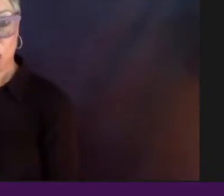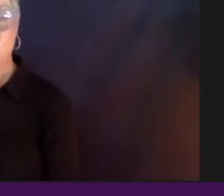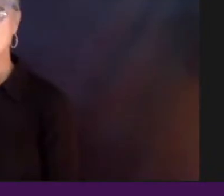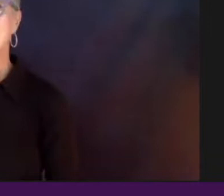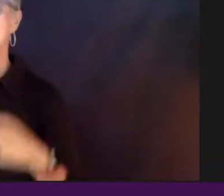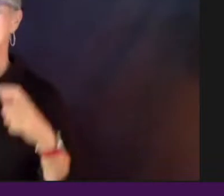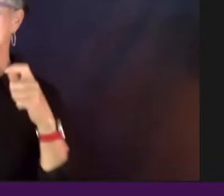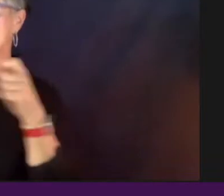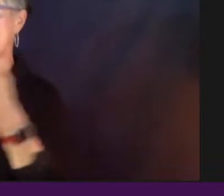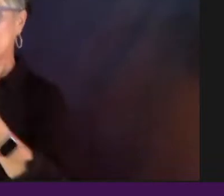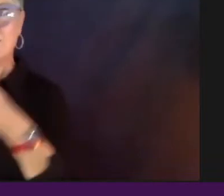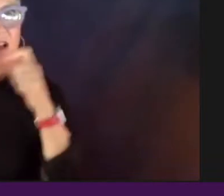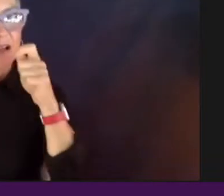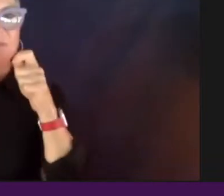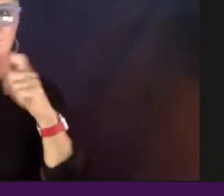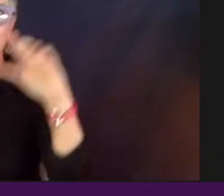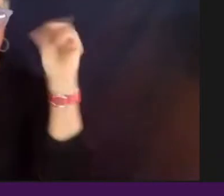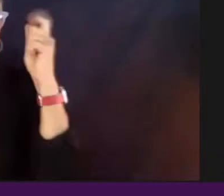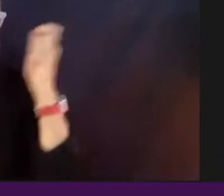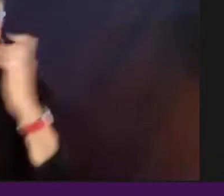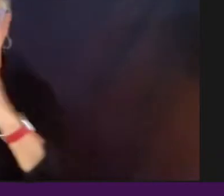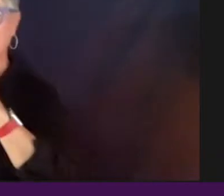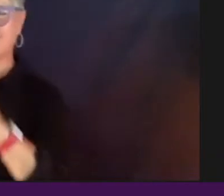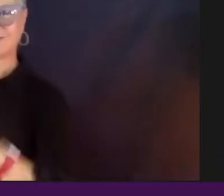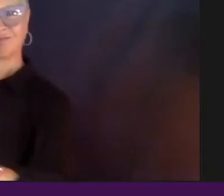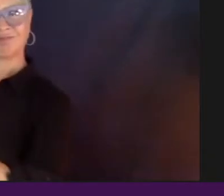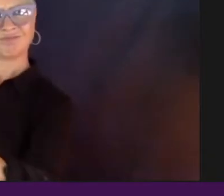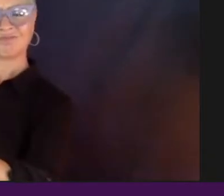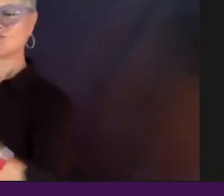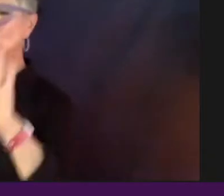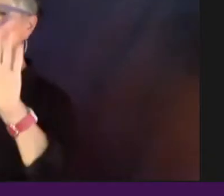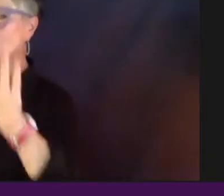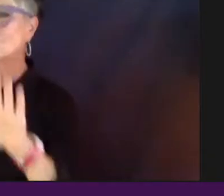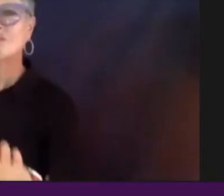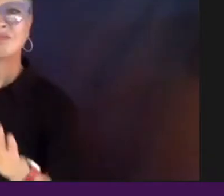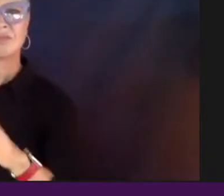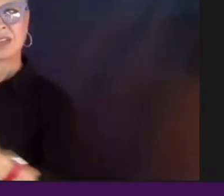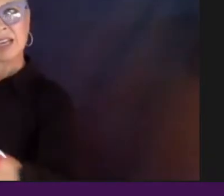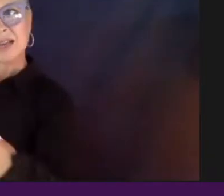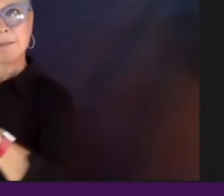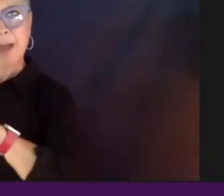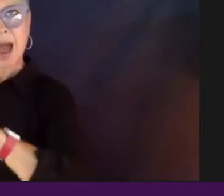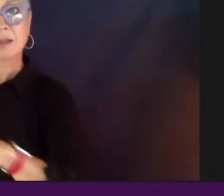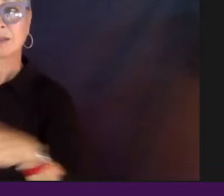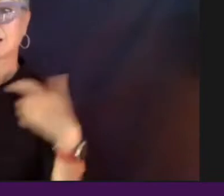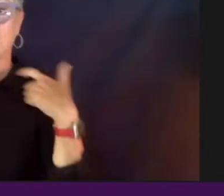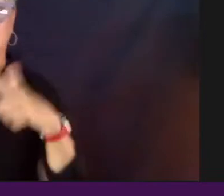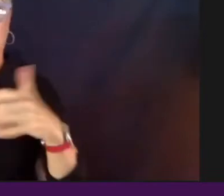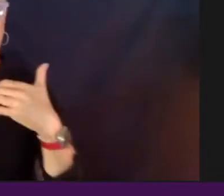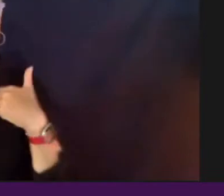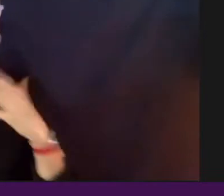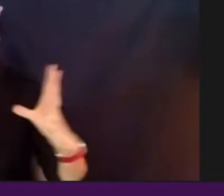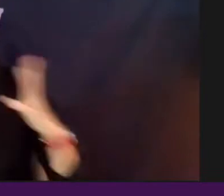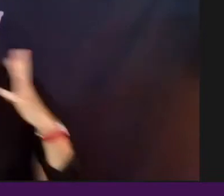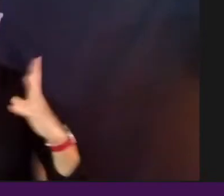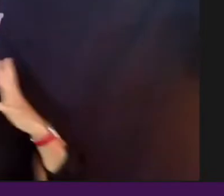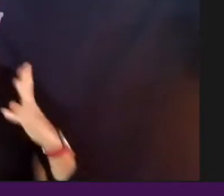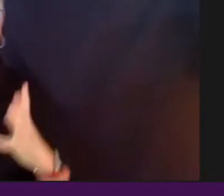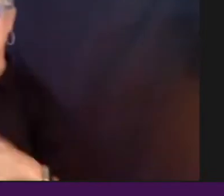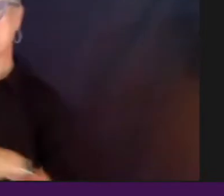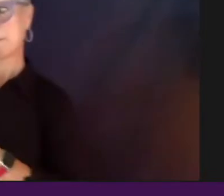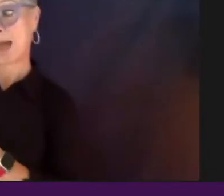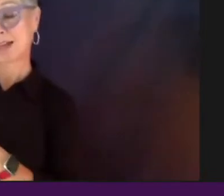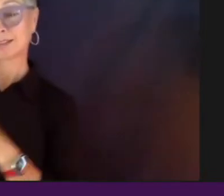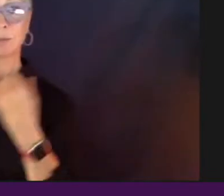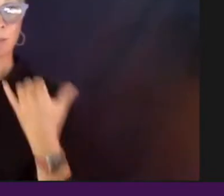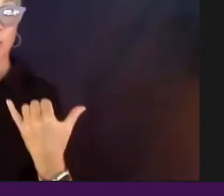celebrating and highlighting the amazing and incredible impacts that Latino have had on, on Hollywood in the past, the present and the future. And